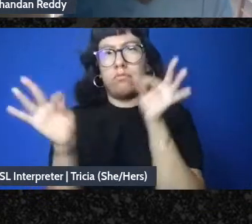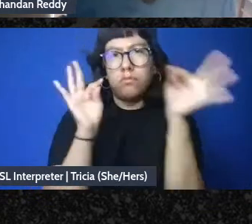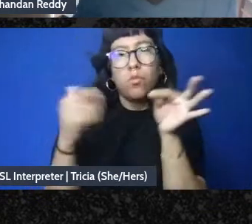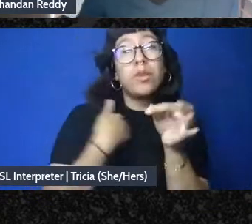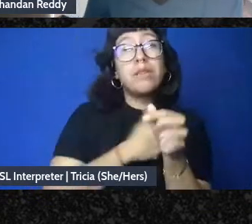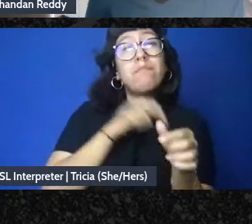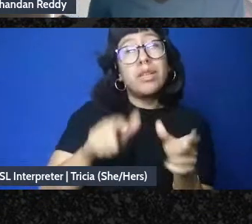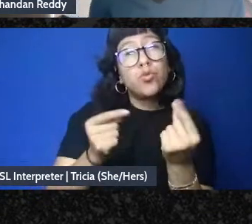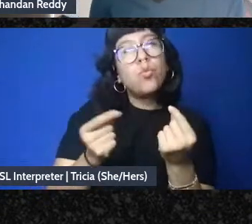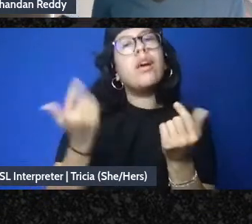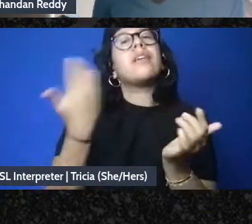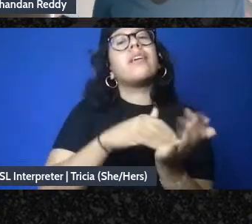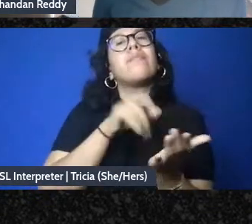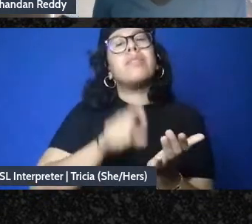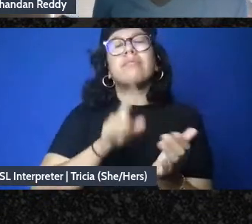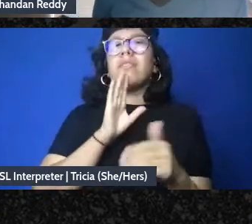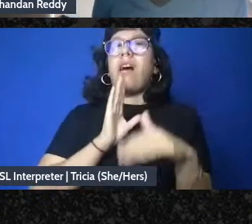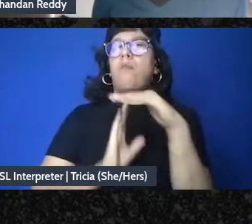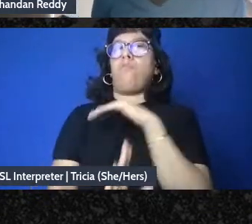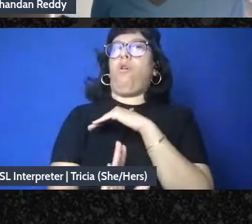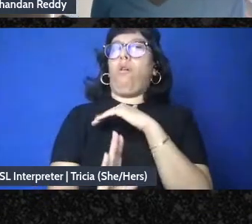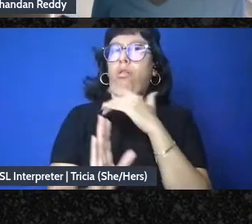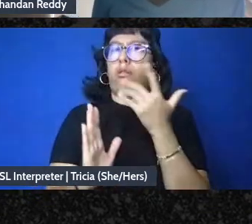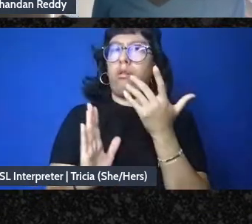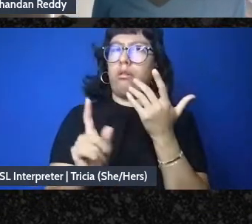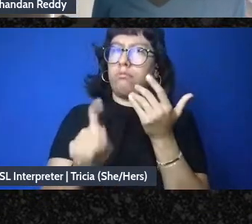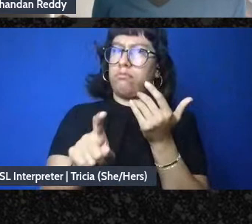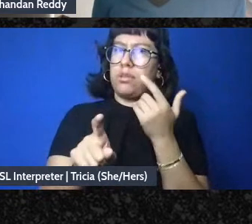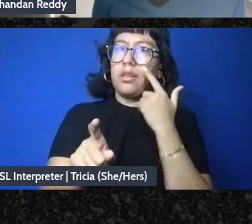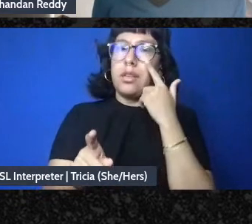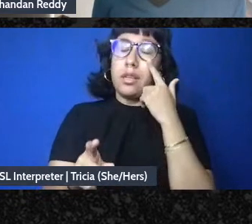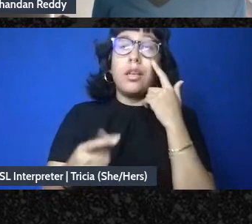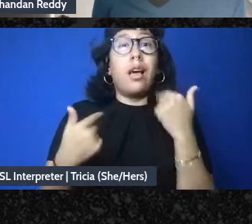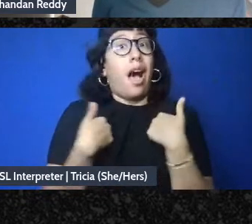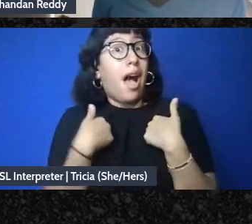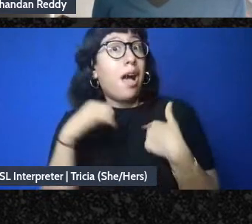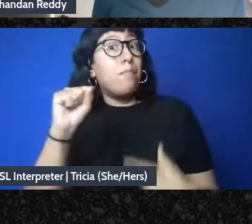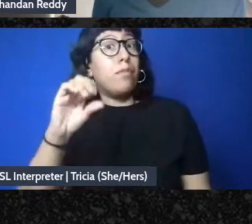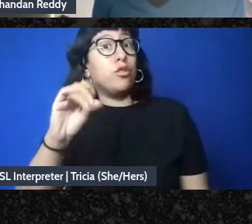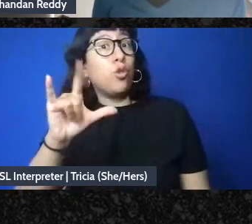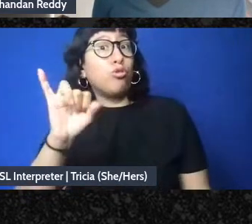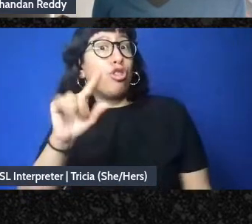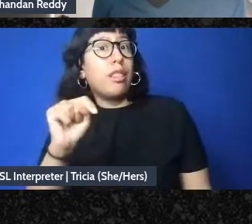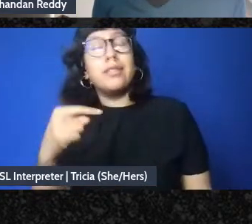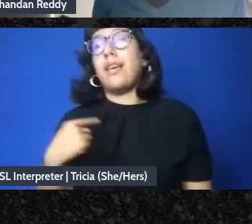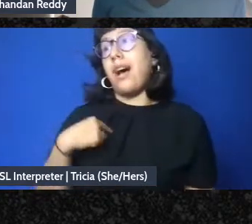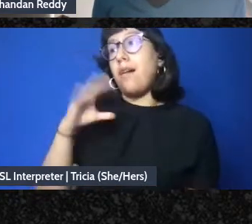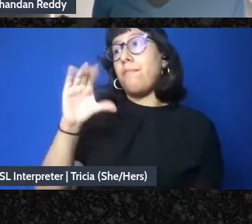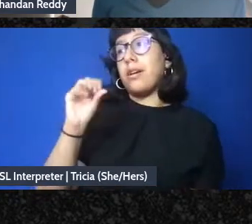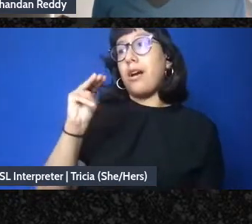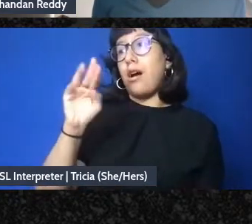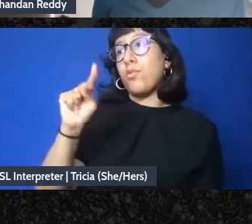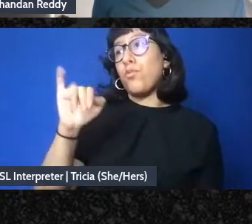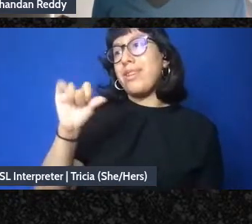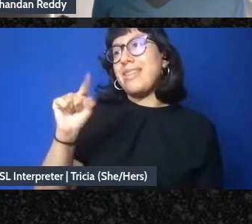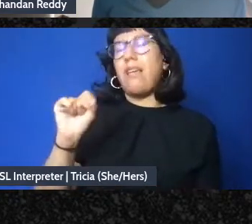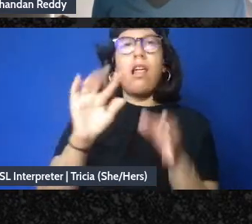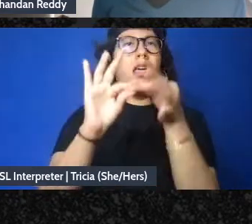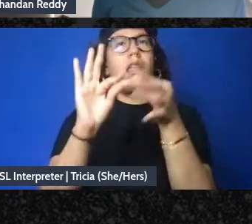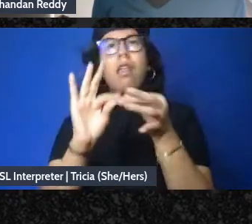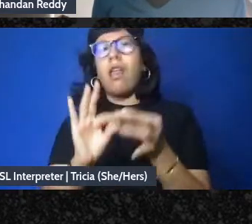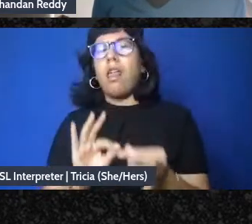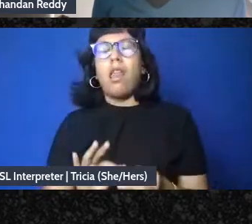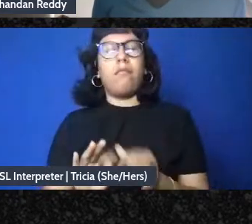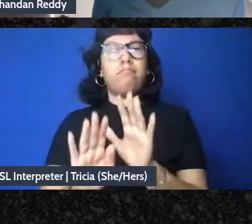to be humble again because there can be such I'm socialist I'm a communist I'm a cooperative you know and it's just like we